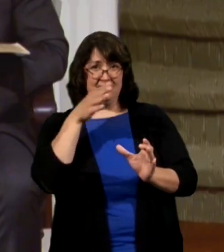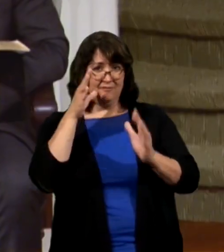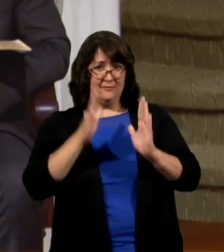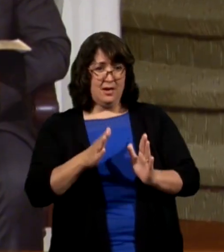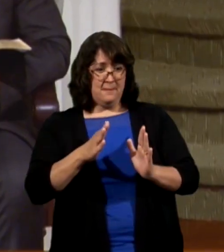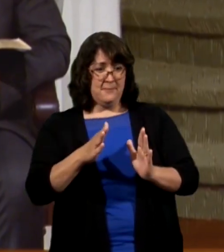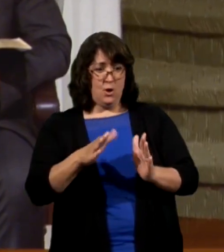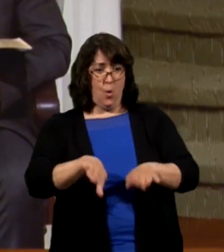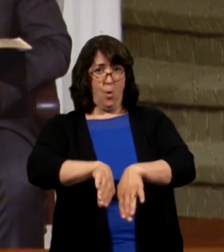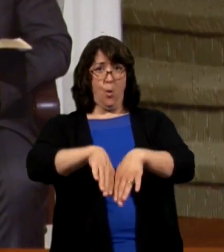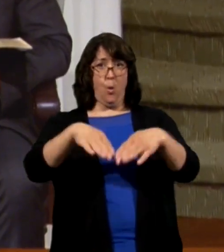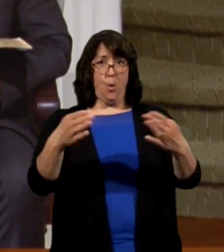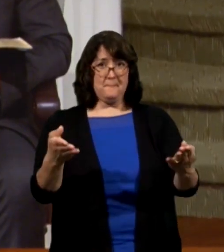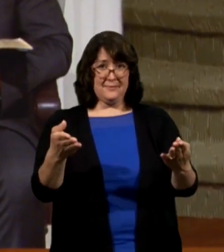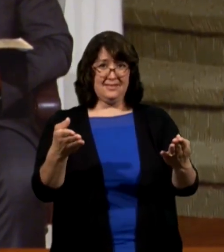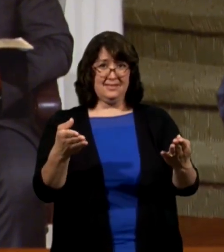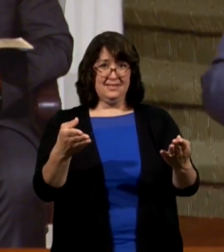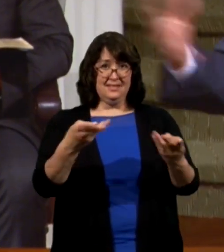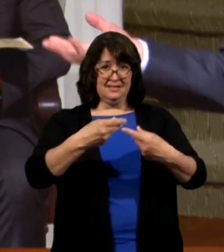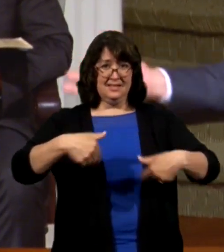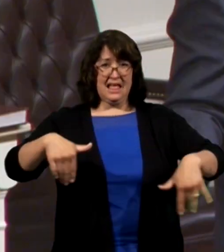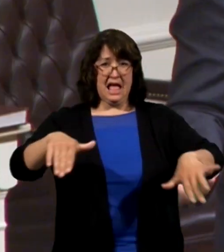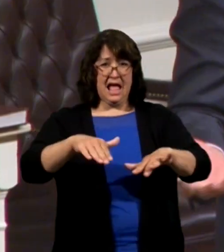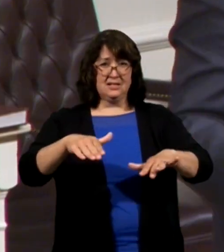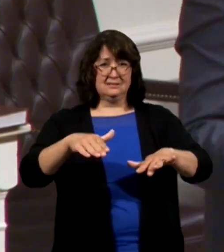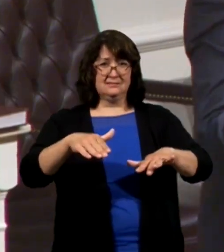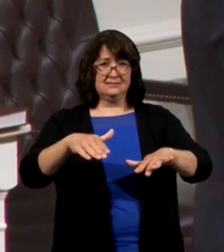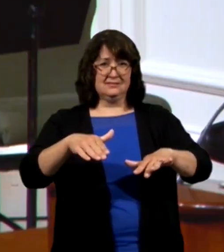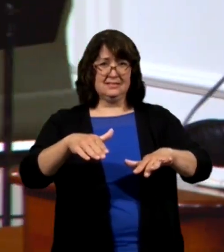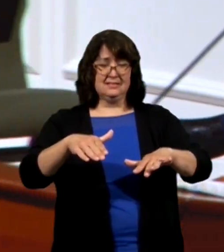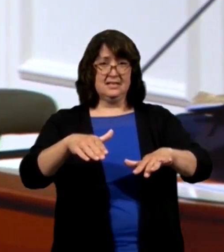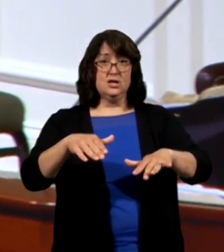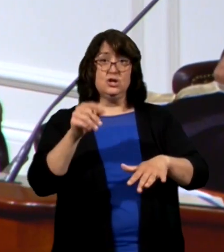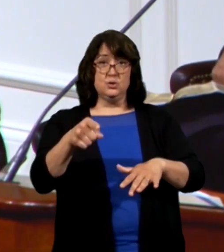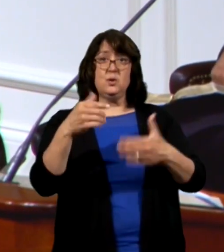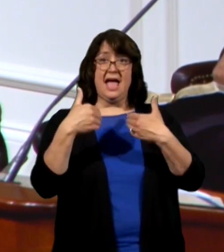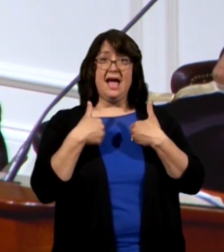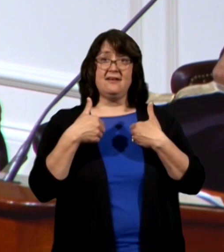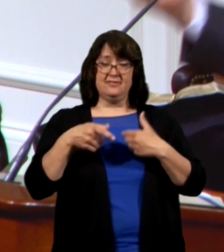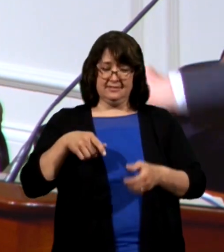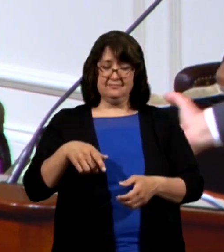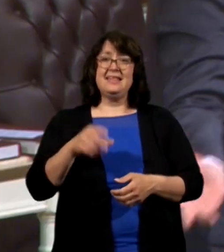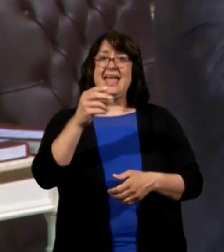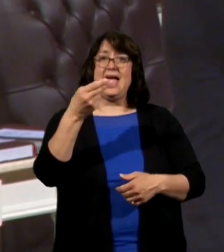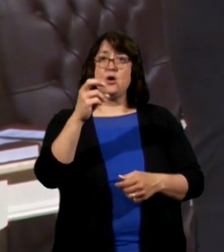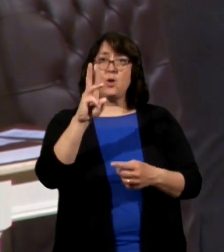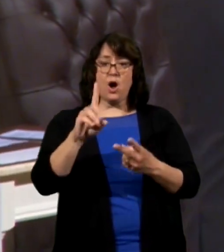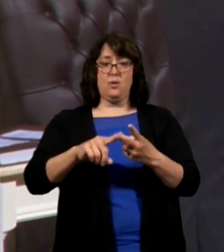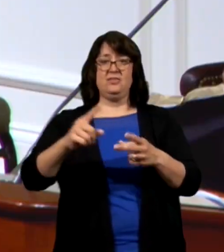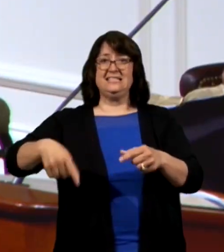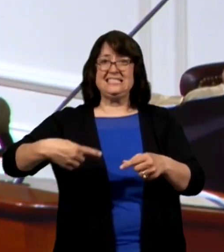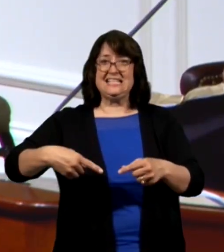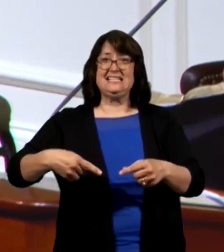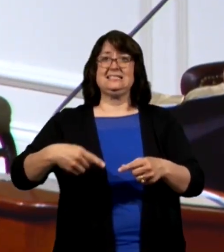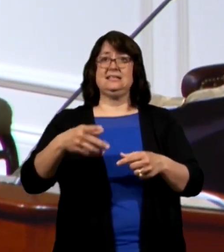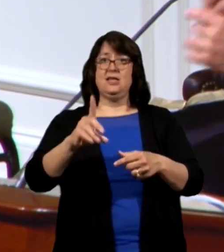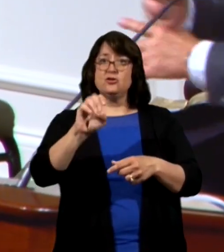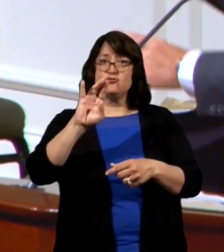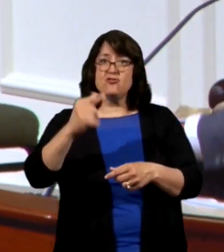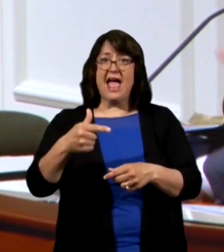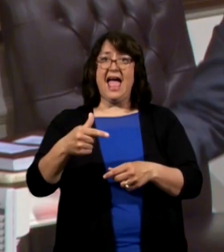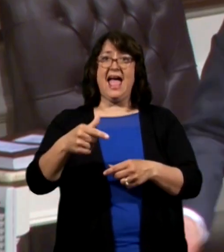doth he open and break the clods of his ground? You take the harrow you take the disc you take the drag